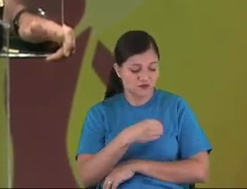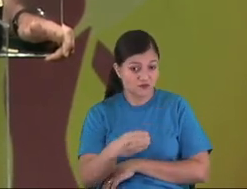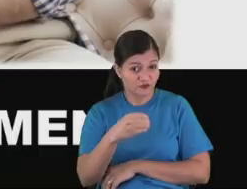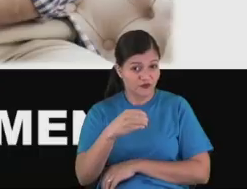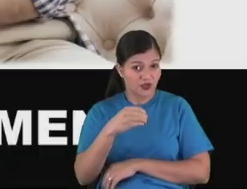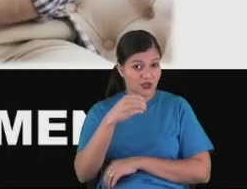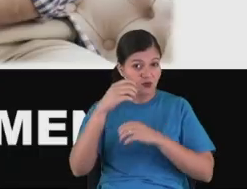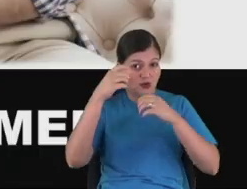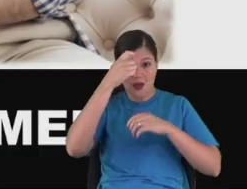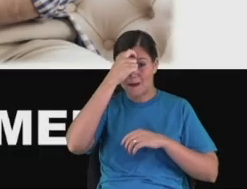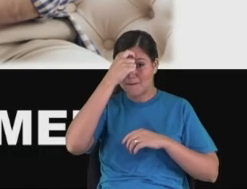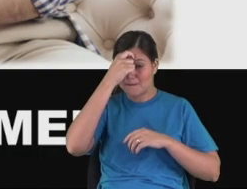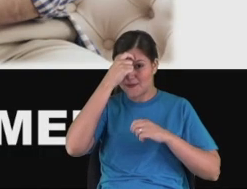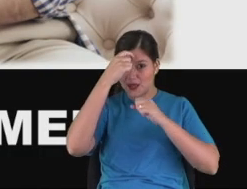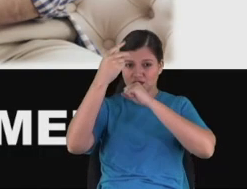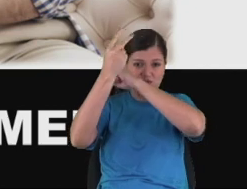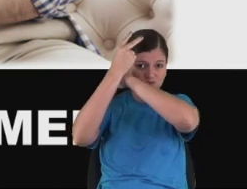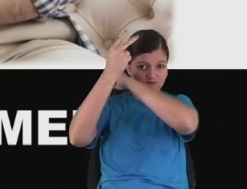your minds.